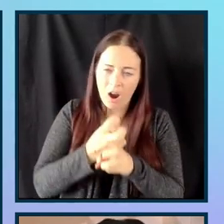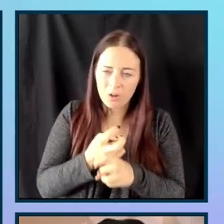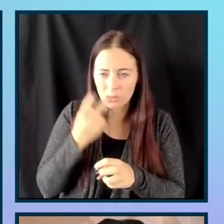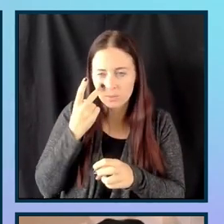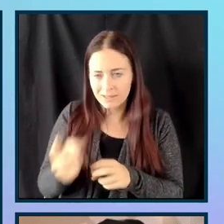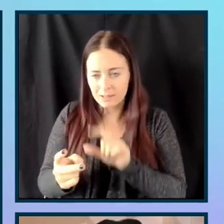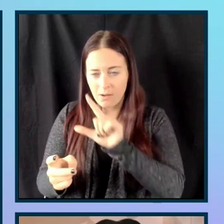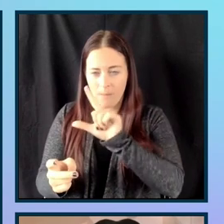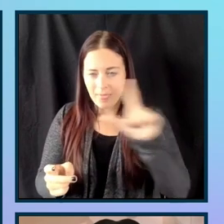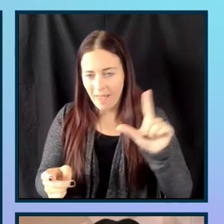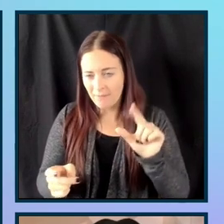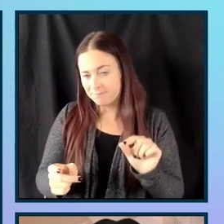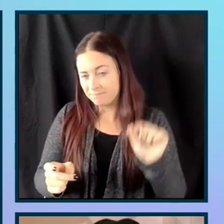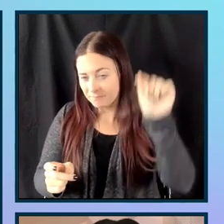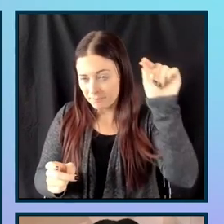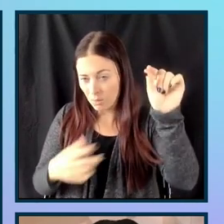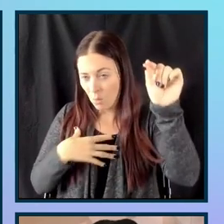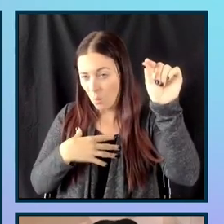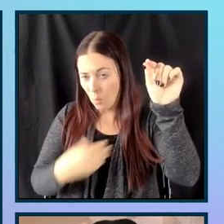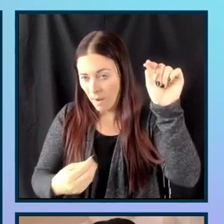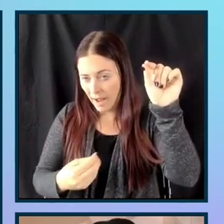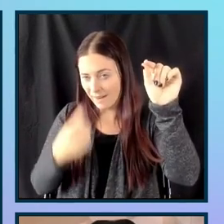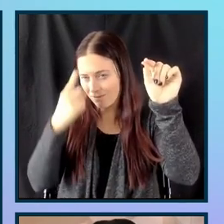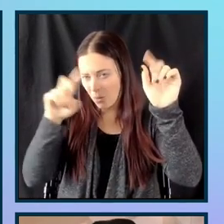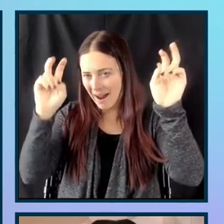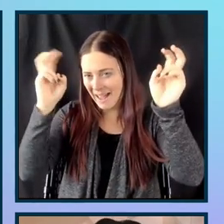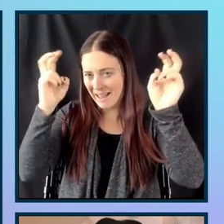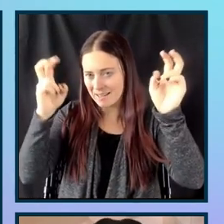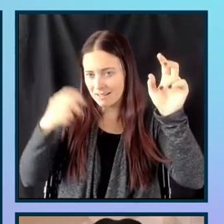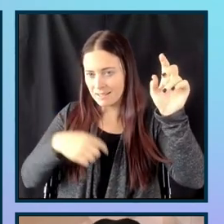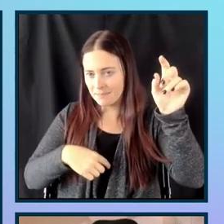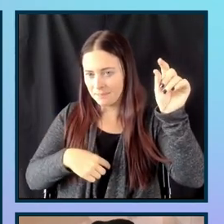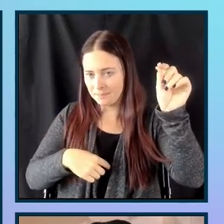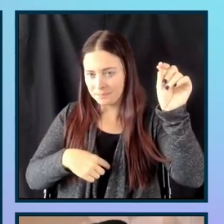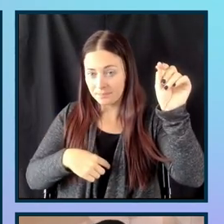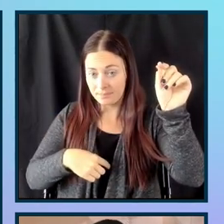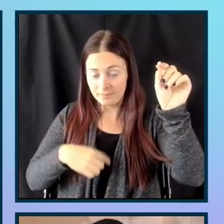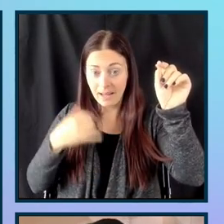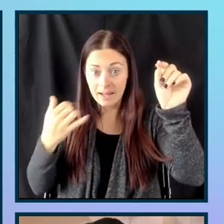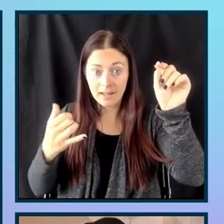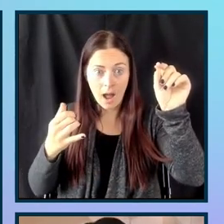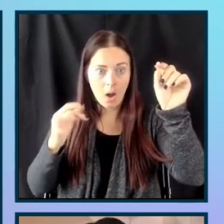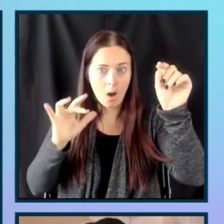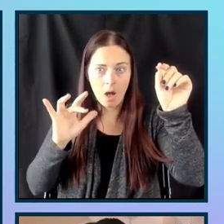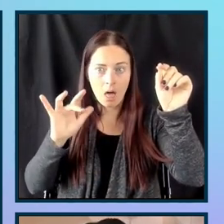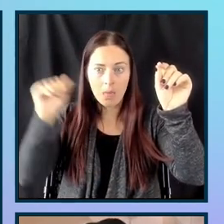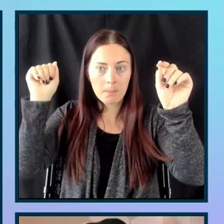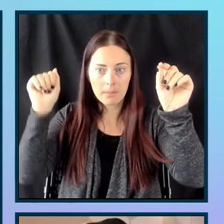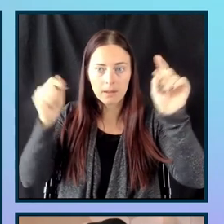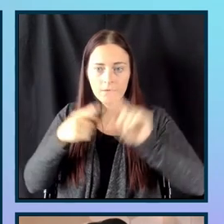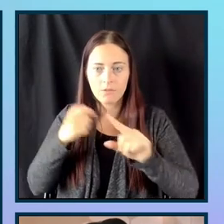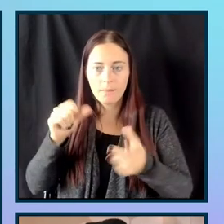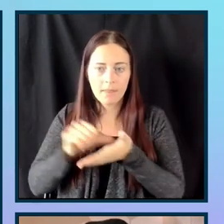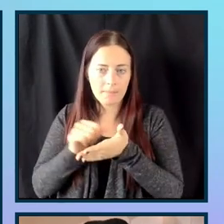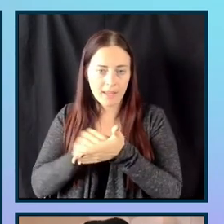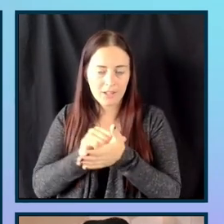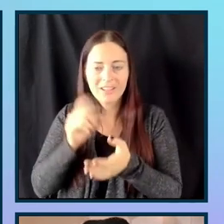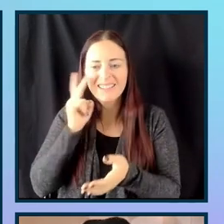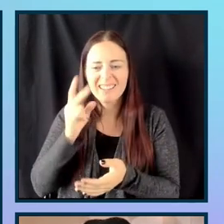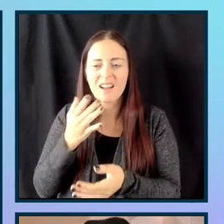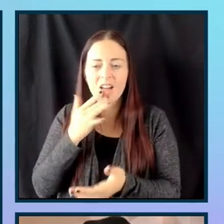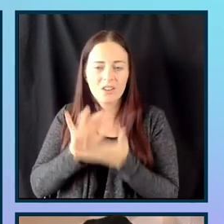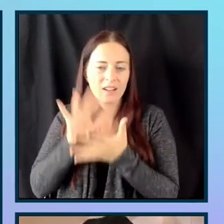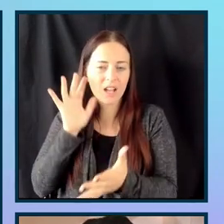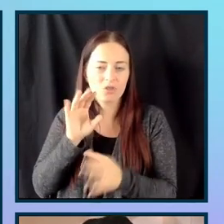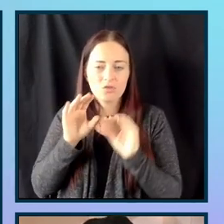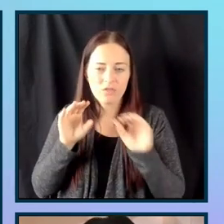left, I've selected a white color for my headings. And it's completely disappeared on the page. And I do see that my color contrast ratio score that